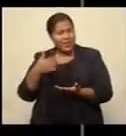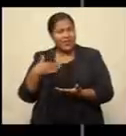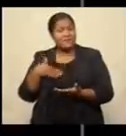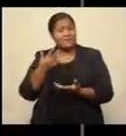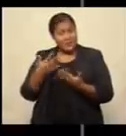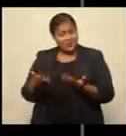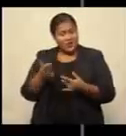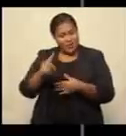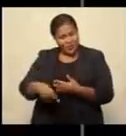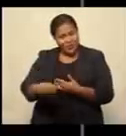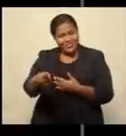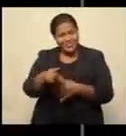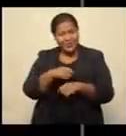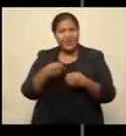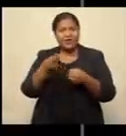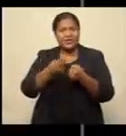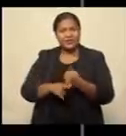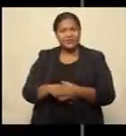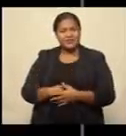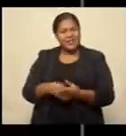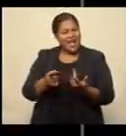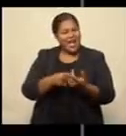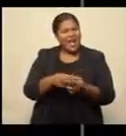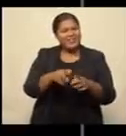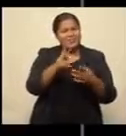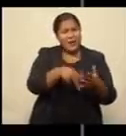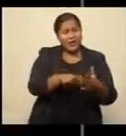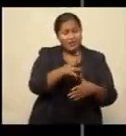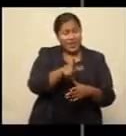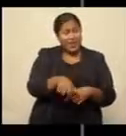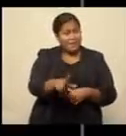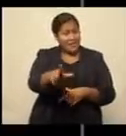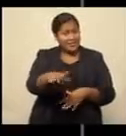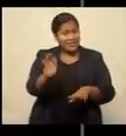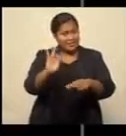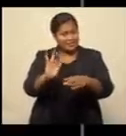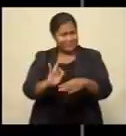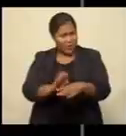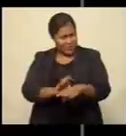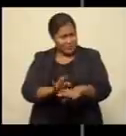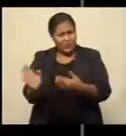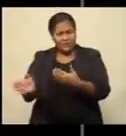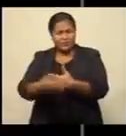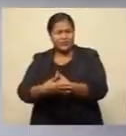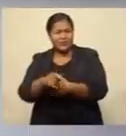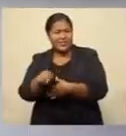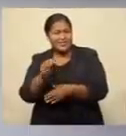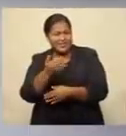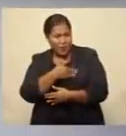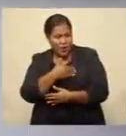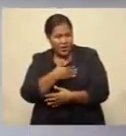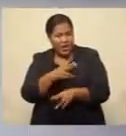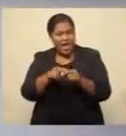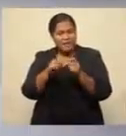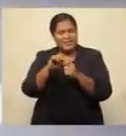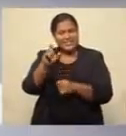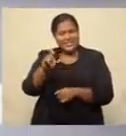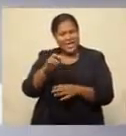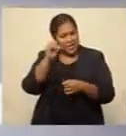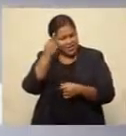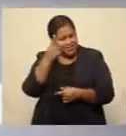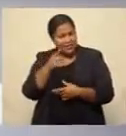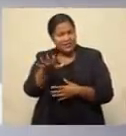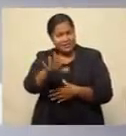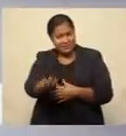continue with our bulletin. Certain parts of Lambasa Hospital were cordoned off this morning. FBC News understands the areas